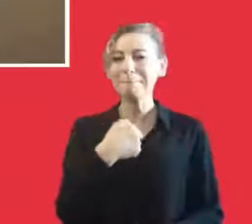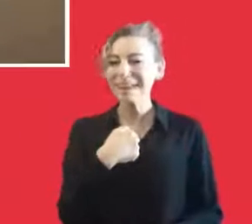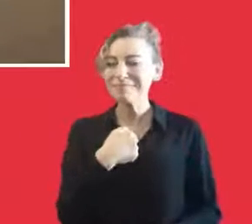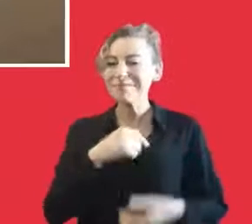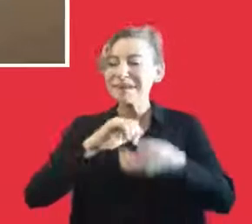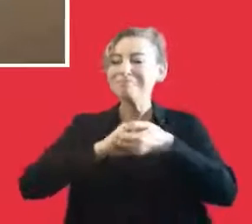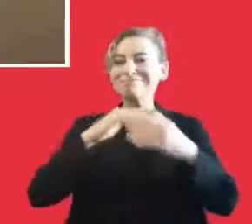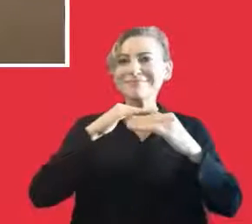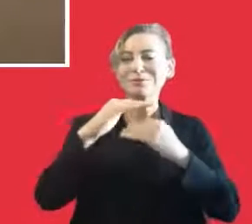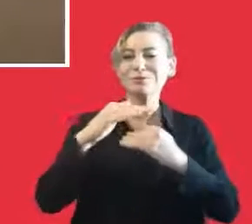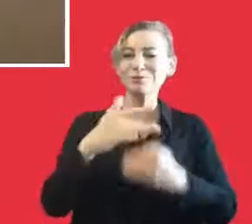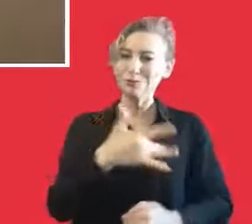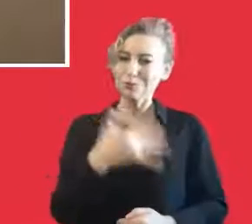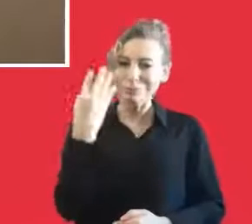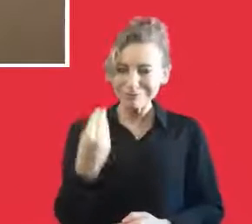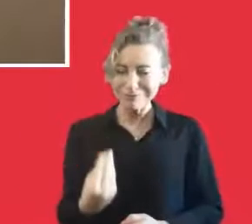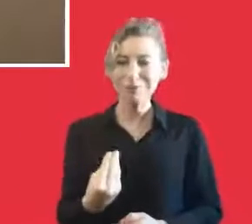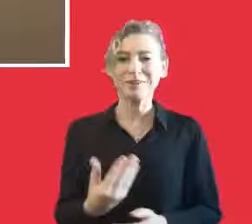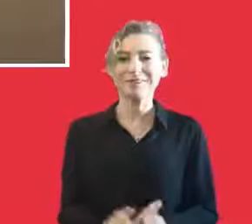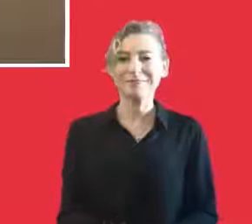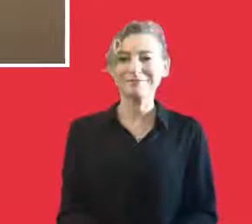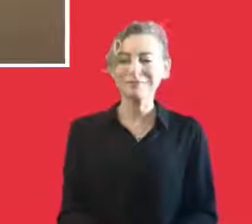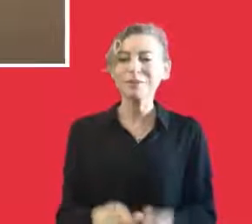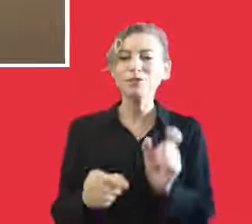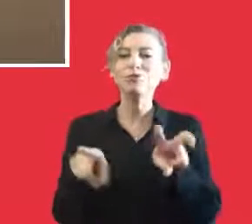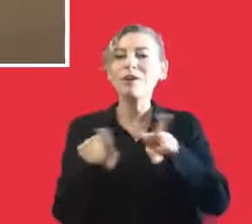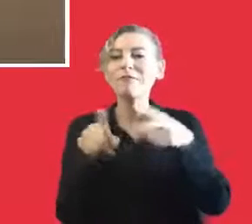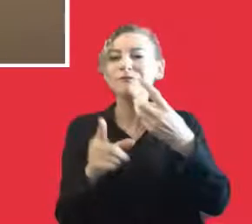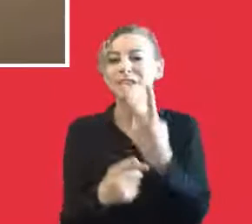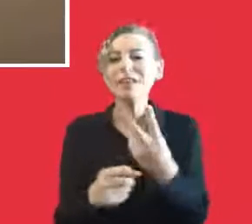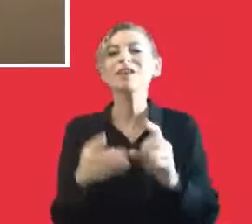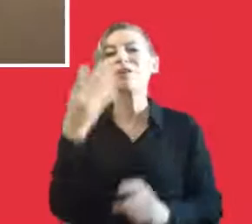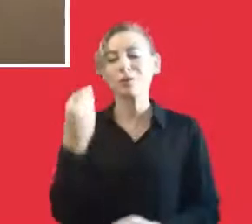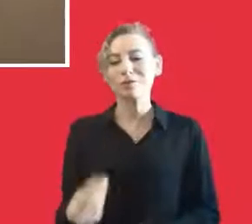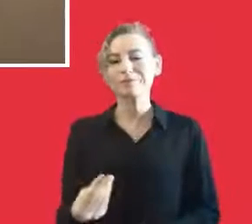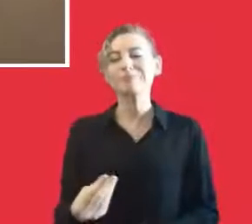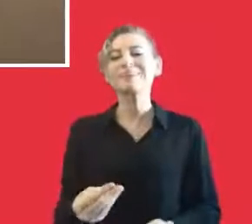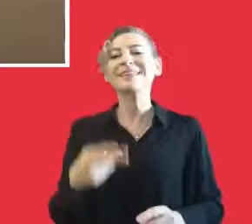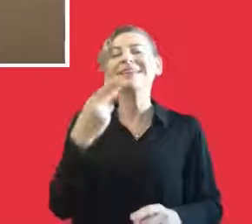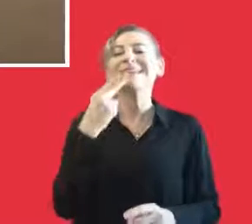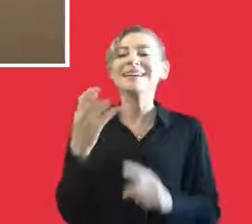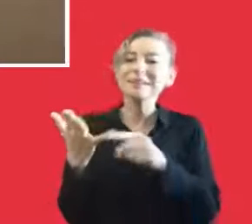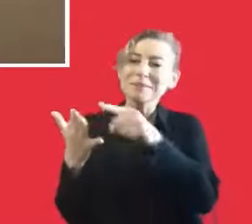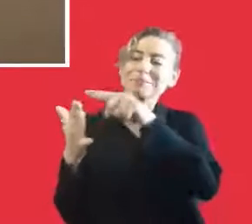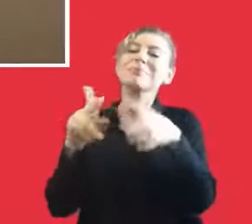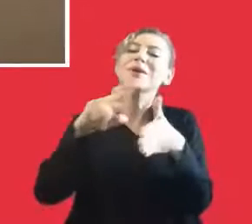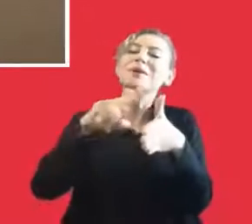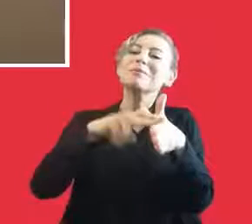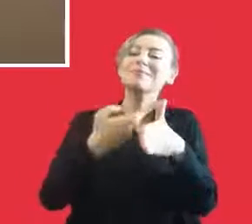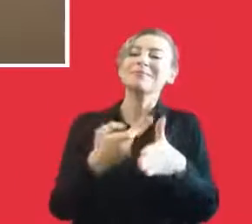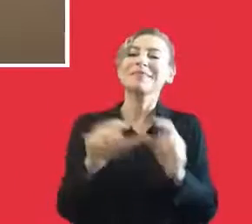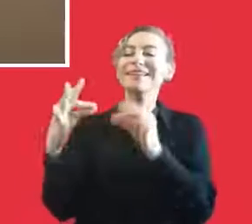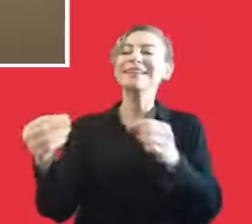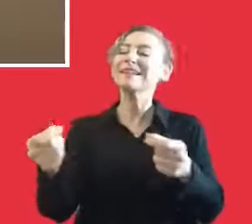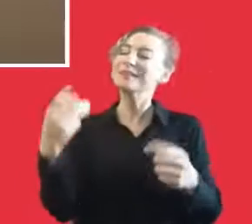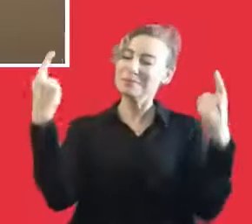volunteerism. In fact, I started as a UN volunteer and our job is called UN Women, UNWI and I